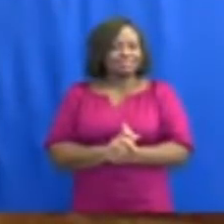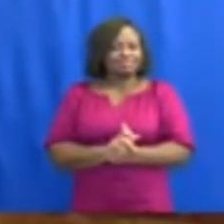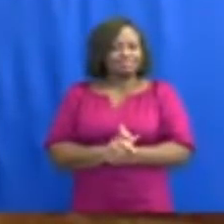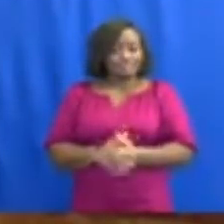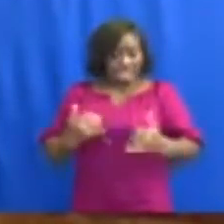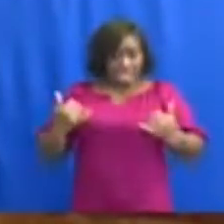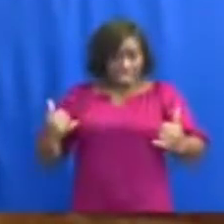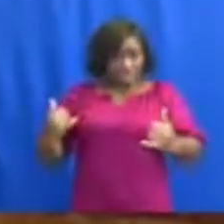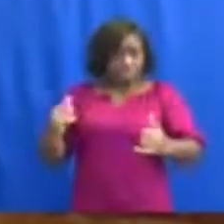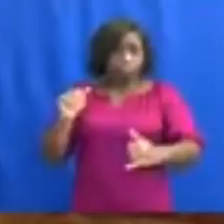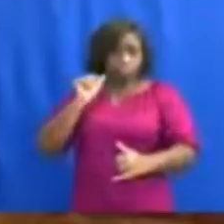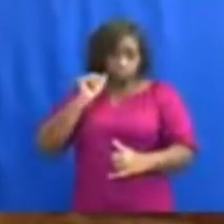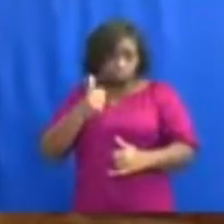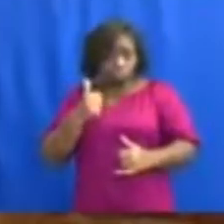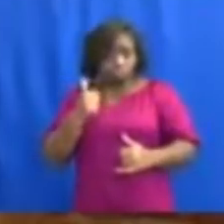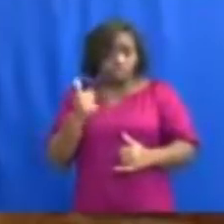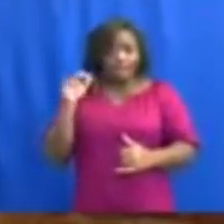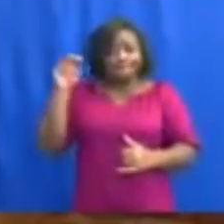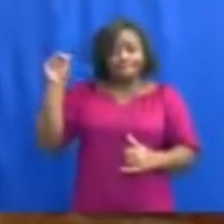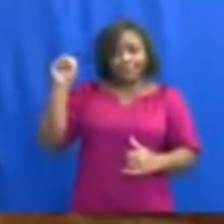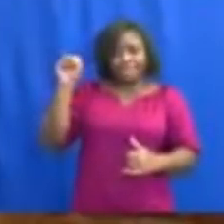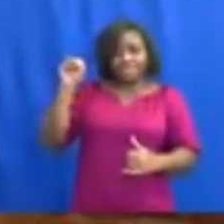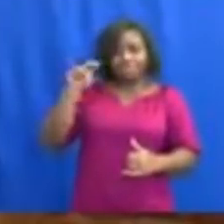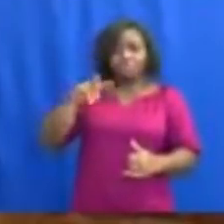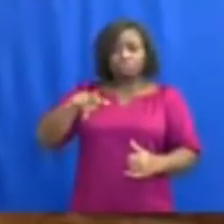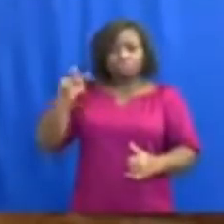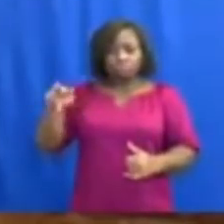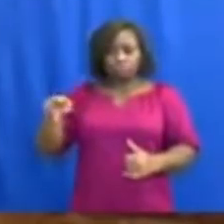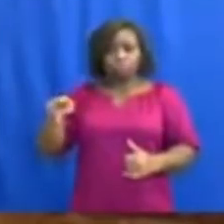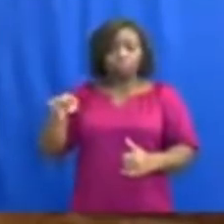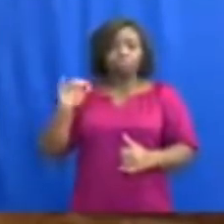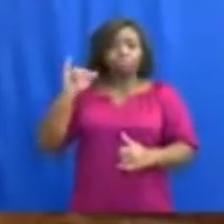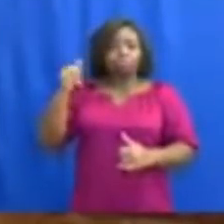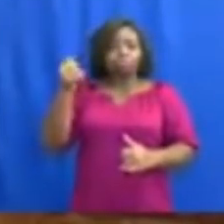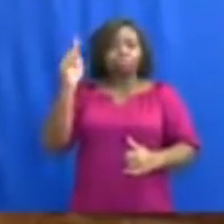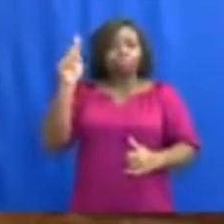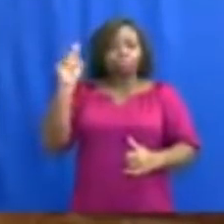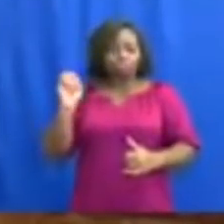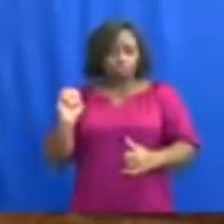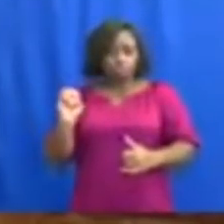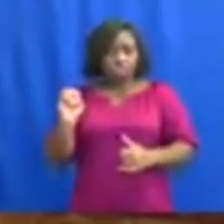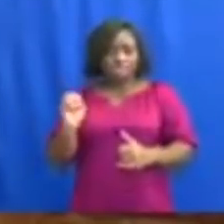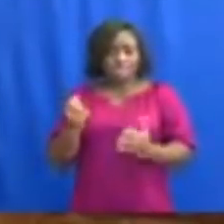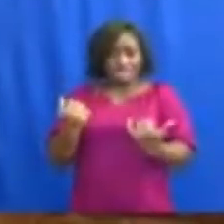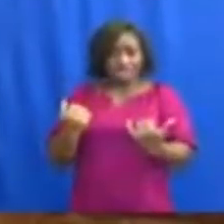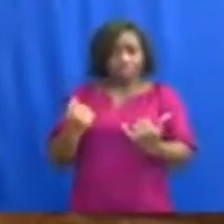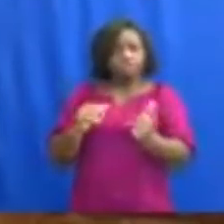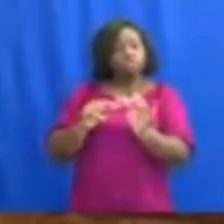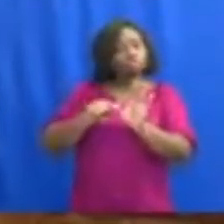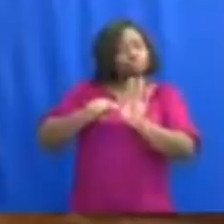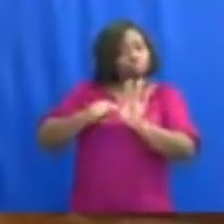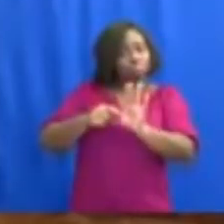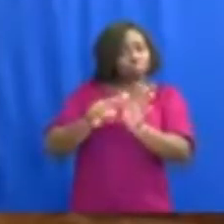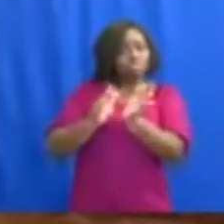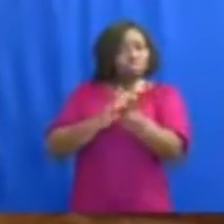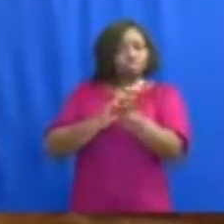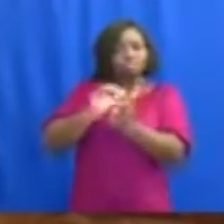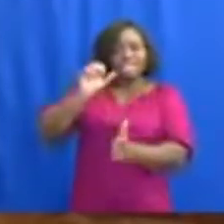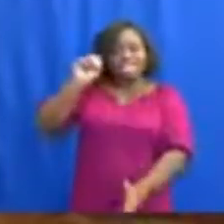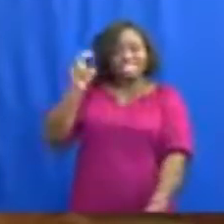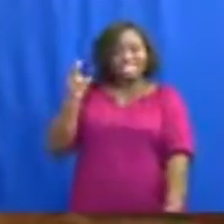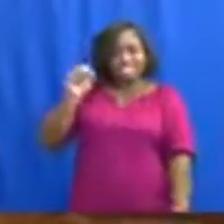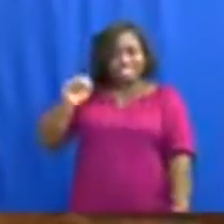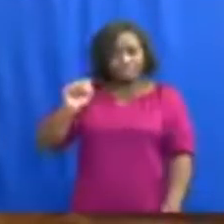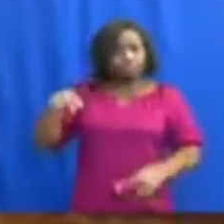From tomorrow, Monday 22 June, the next batch of students who will be going back to